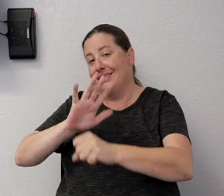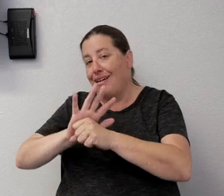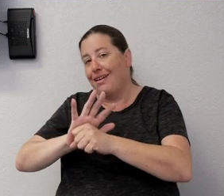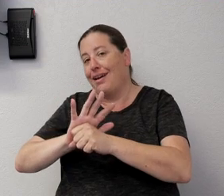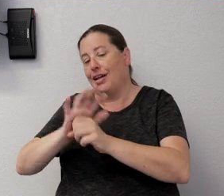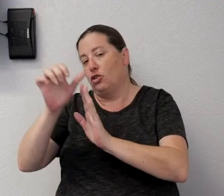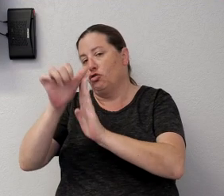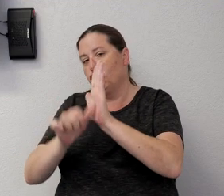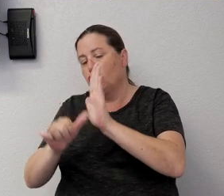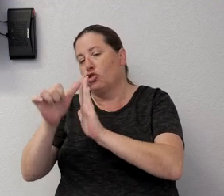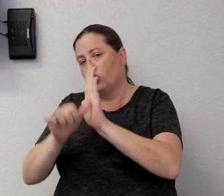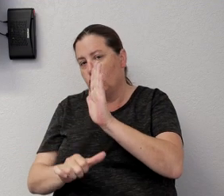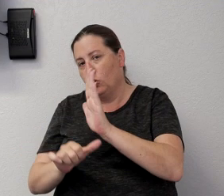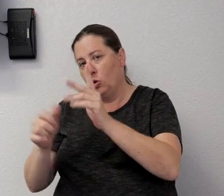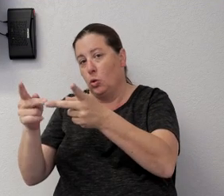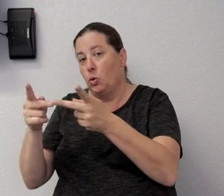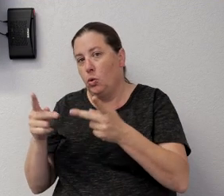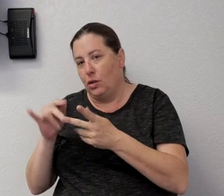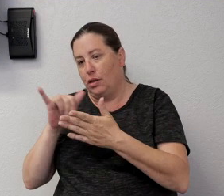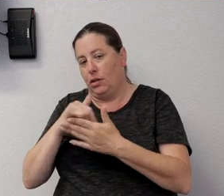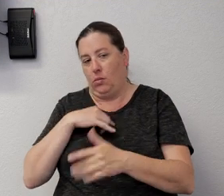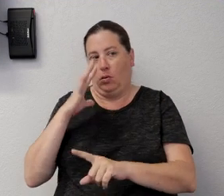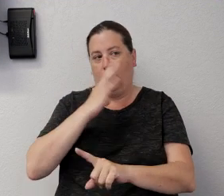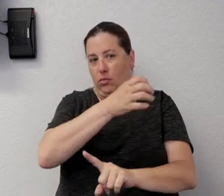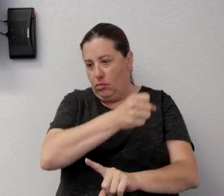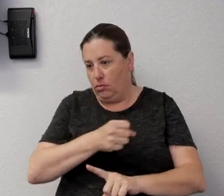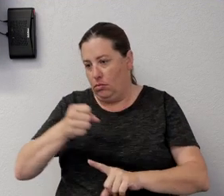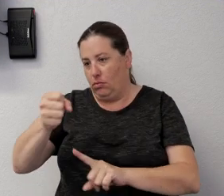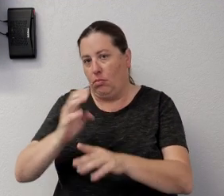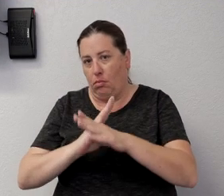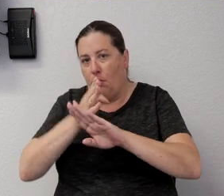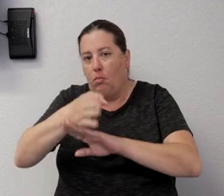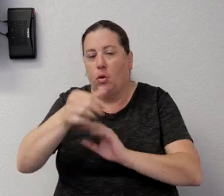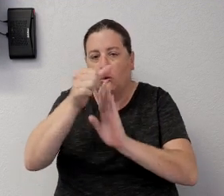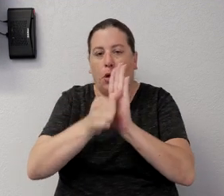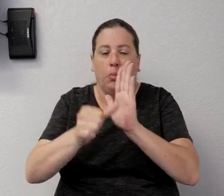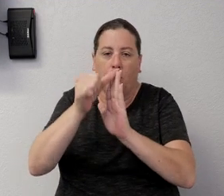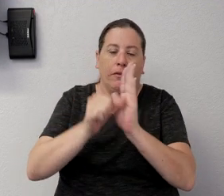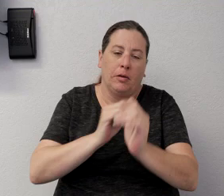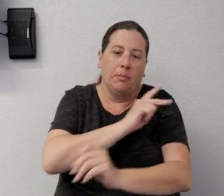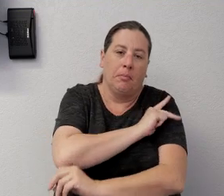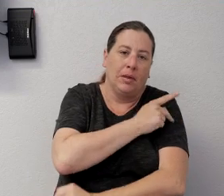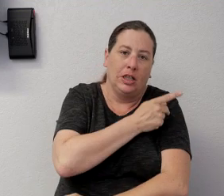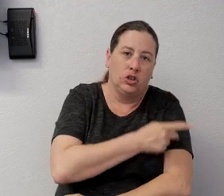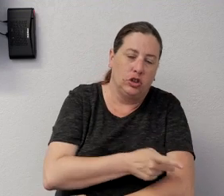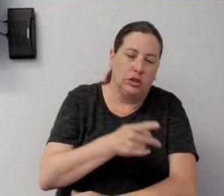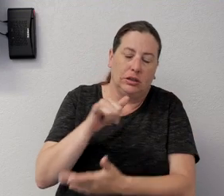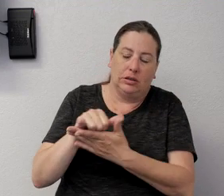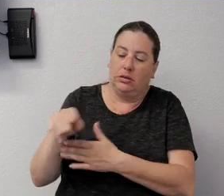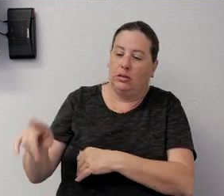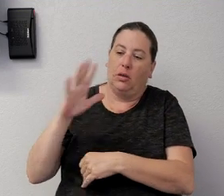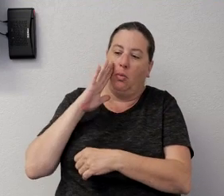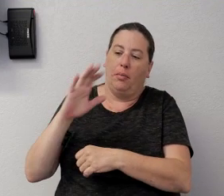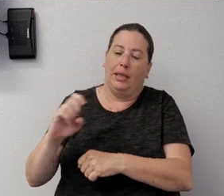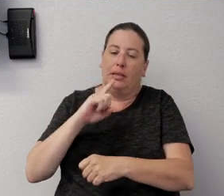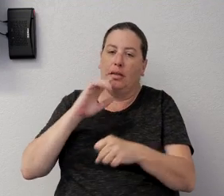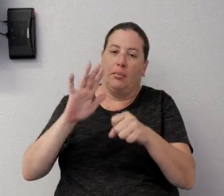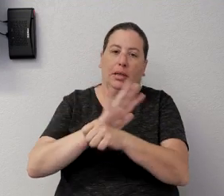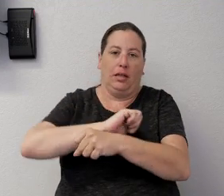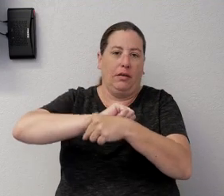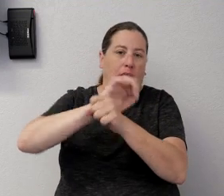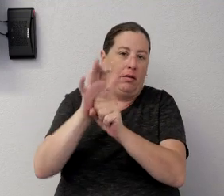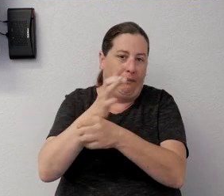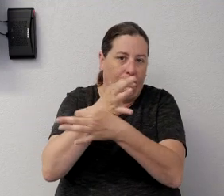will place those post-operative patients that will be a totally COVID-free area. So